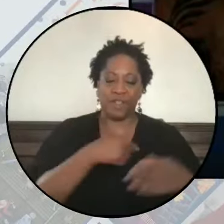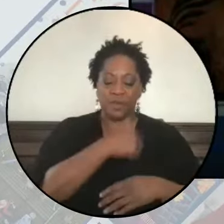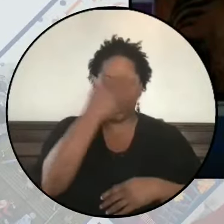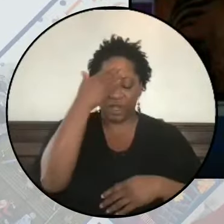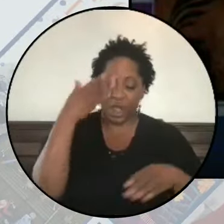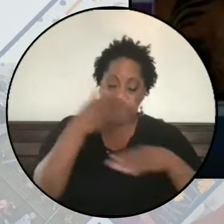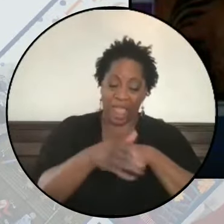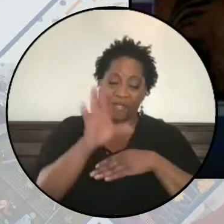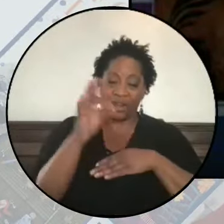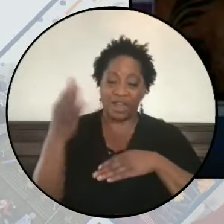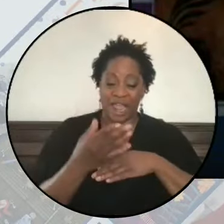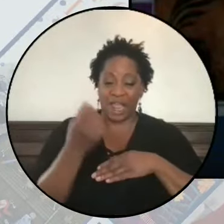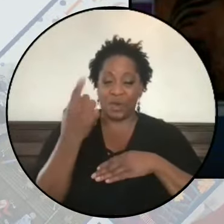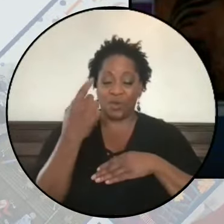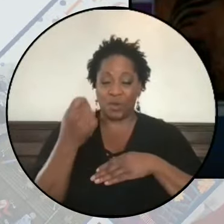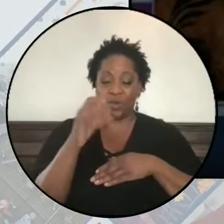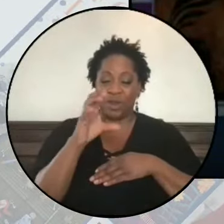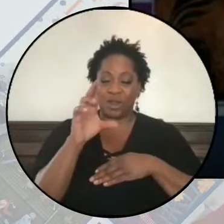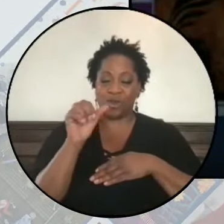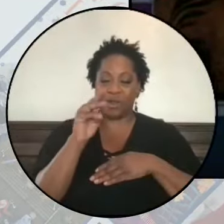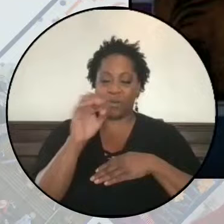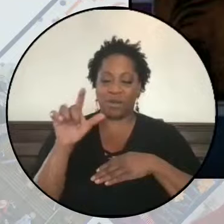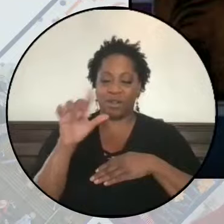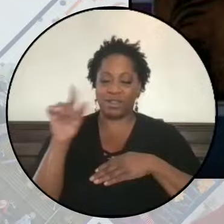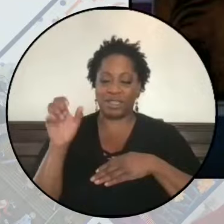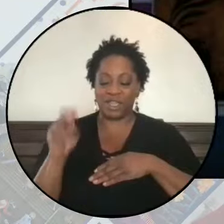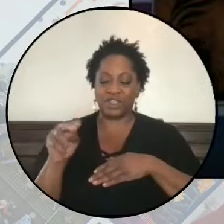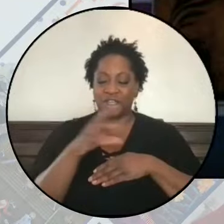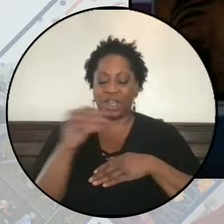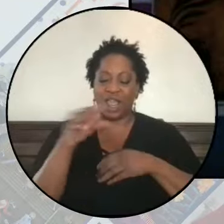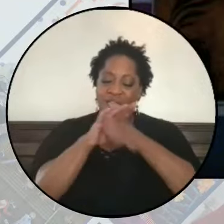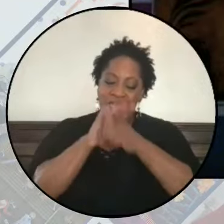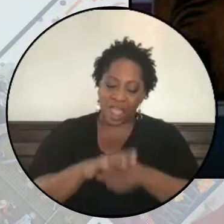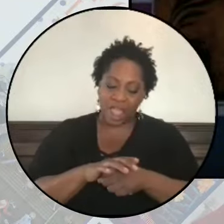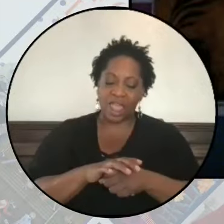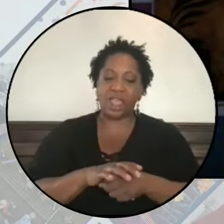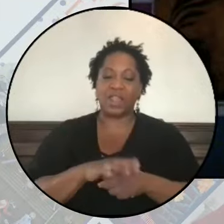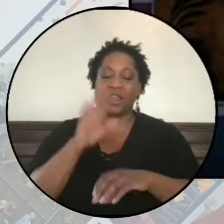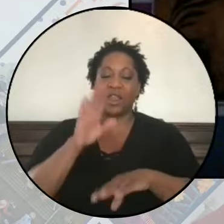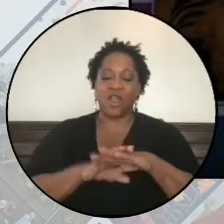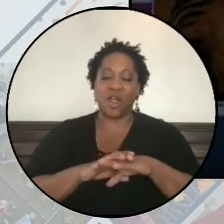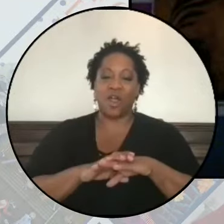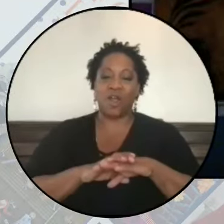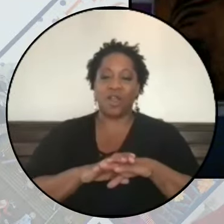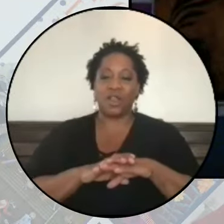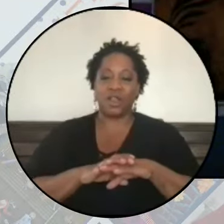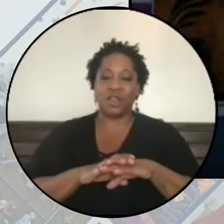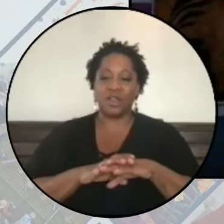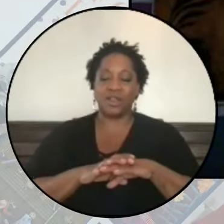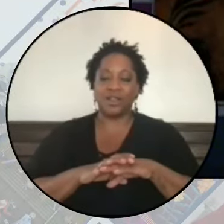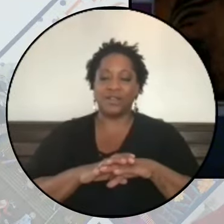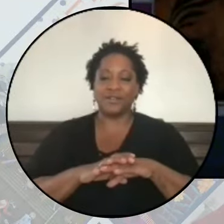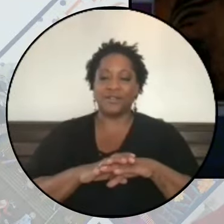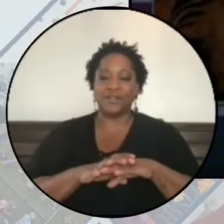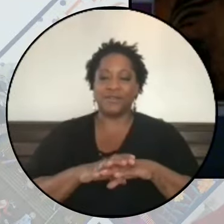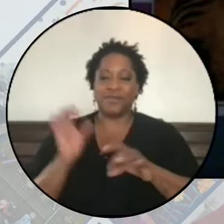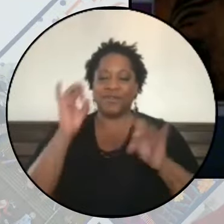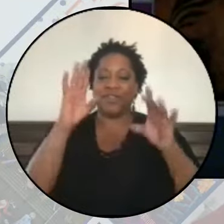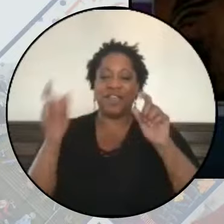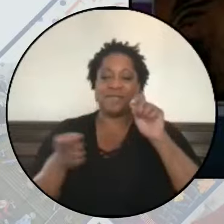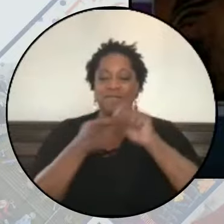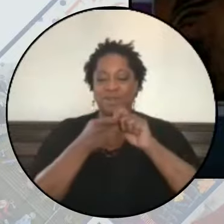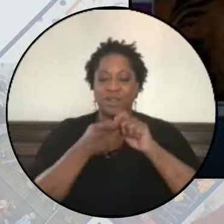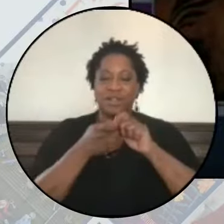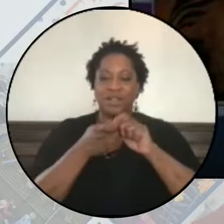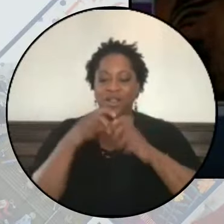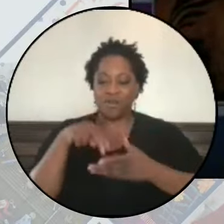post 9-1-1 about criminalization and repression, the backlash, you know, just